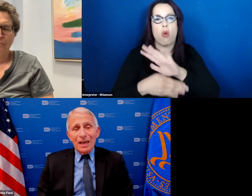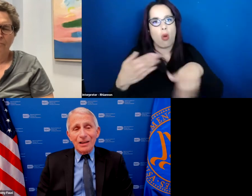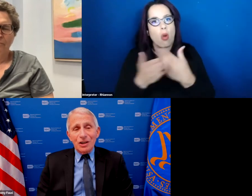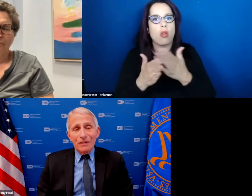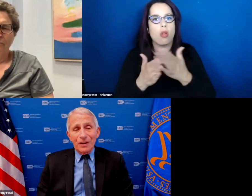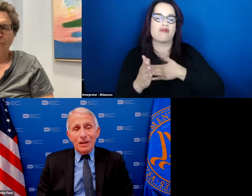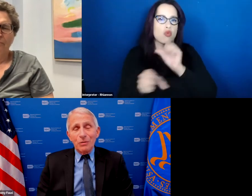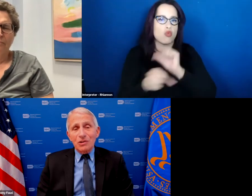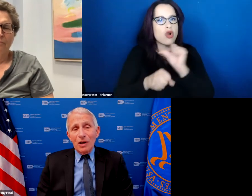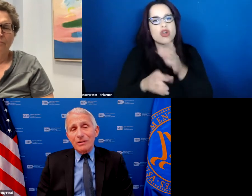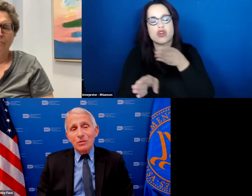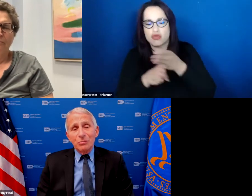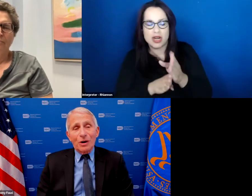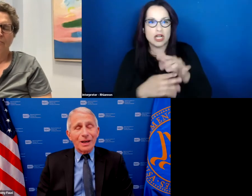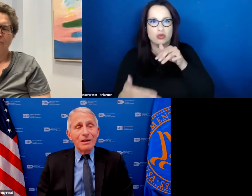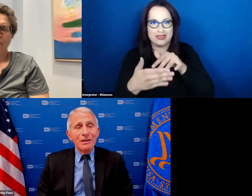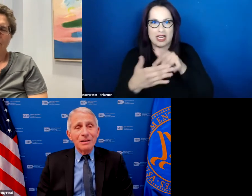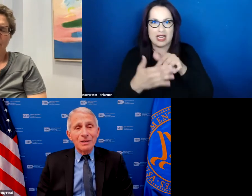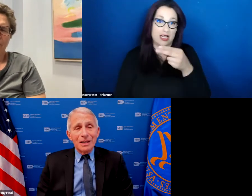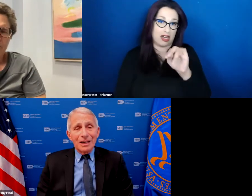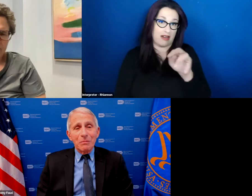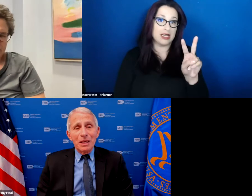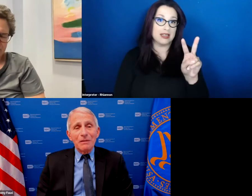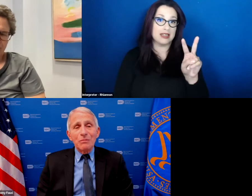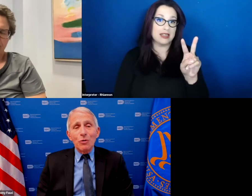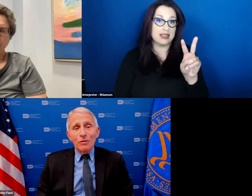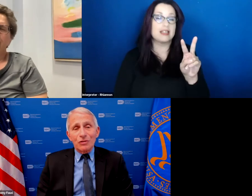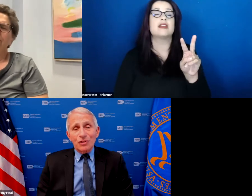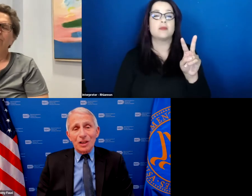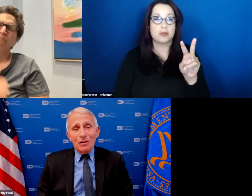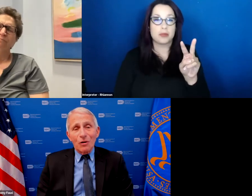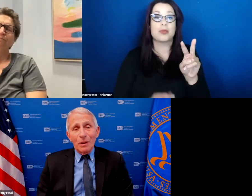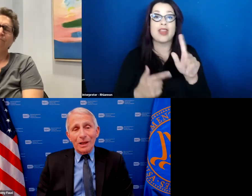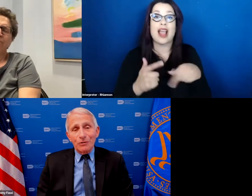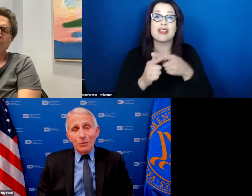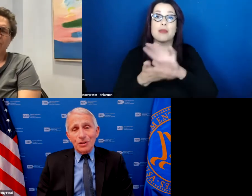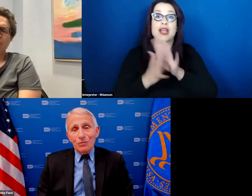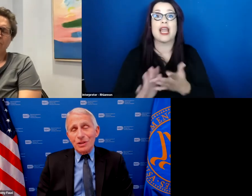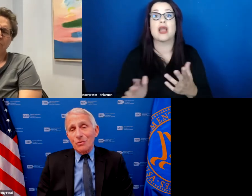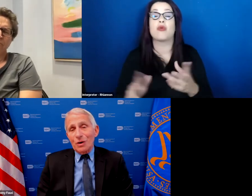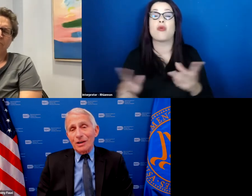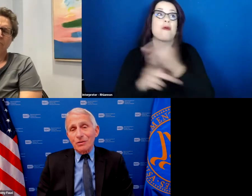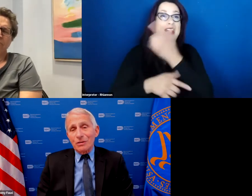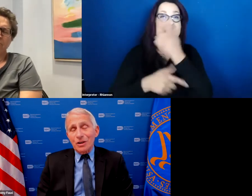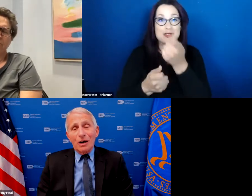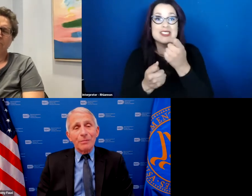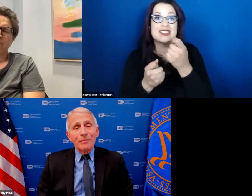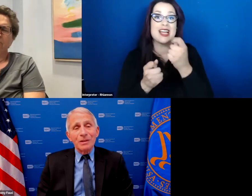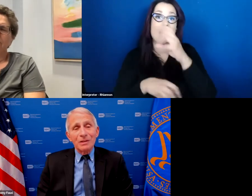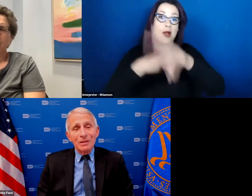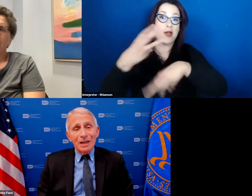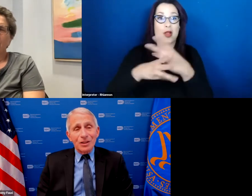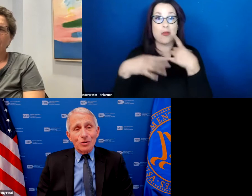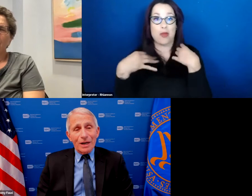studying hiv which led to my getting even more interested in global health which is the reason why i took the job